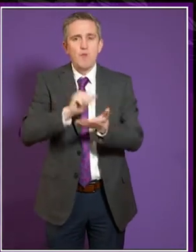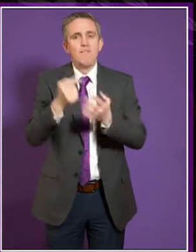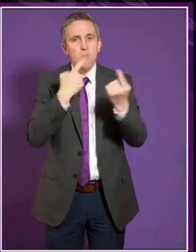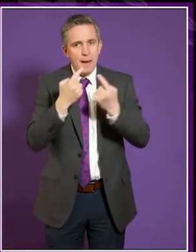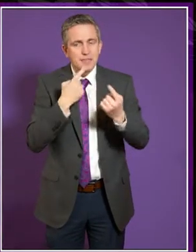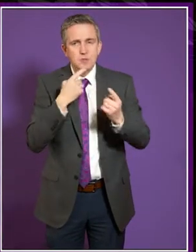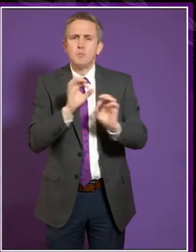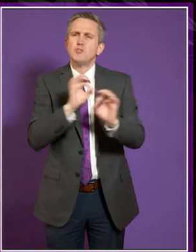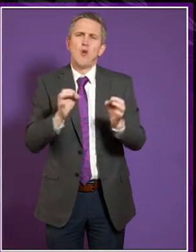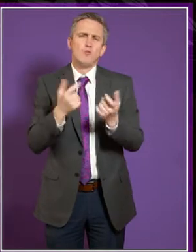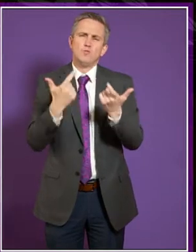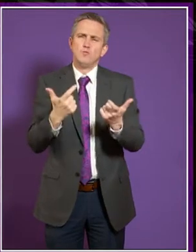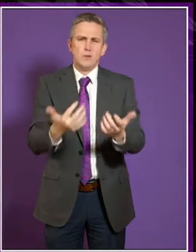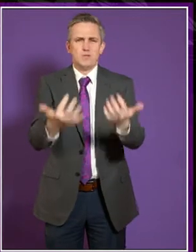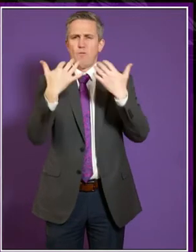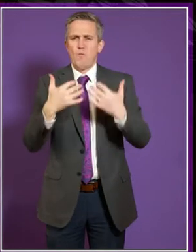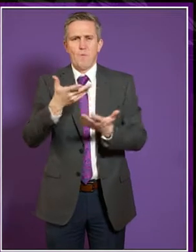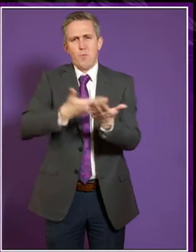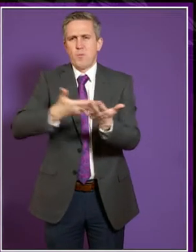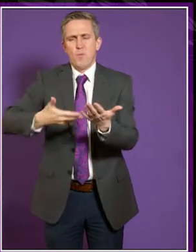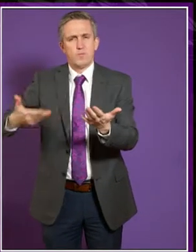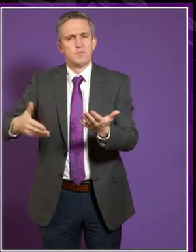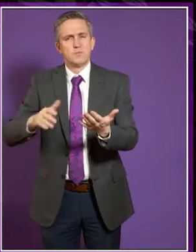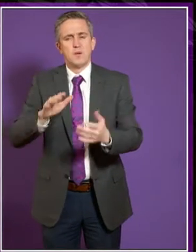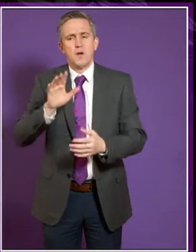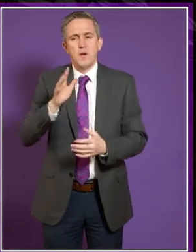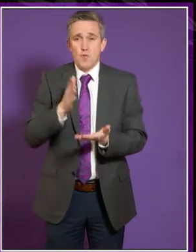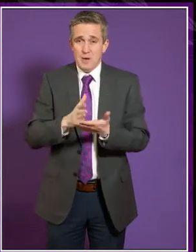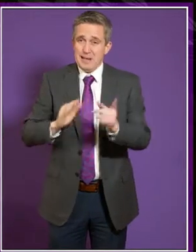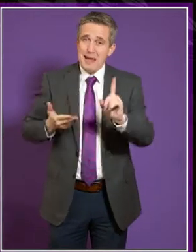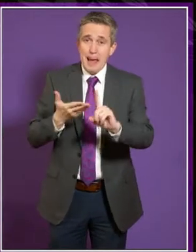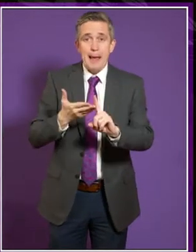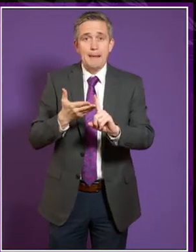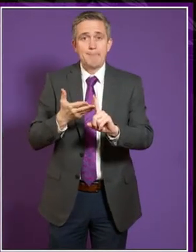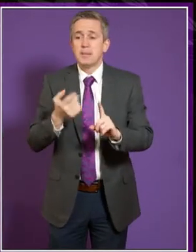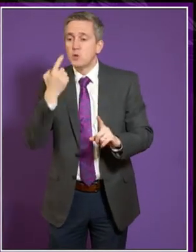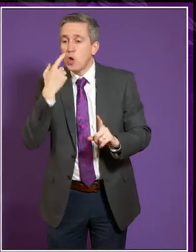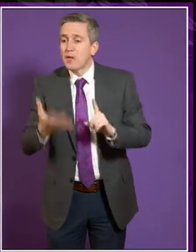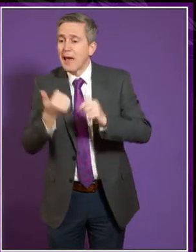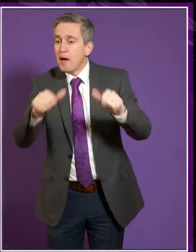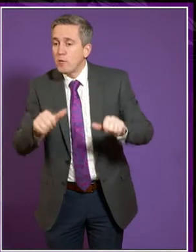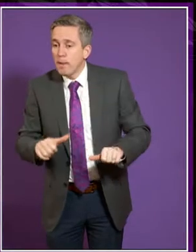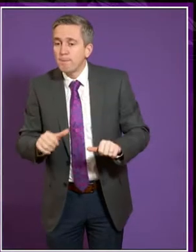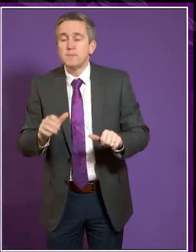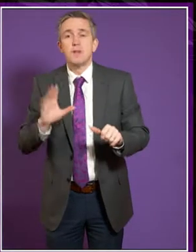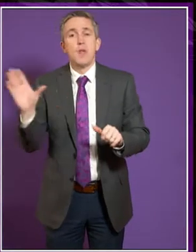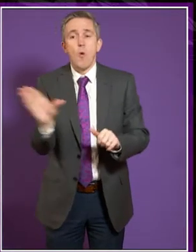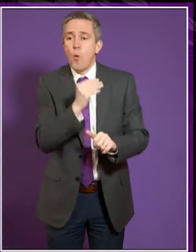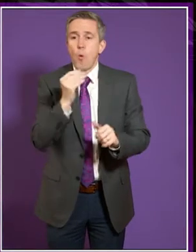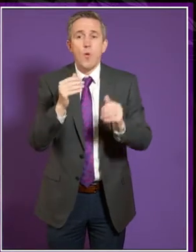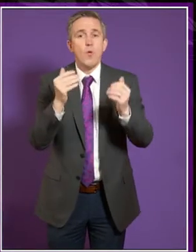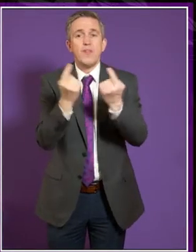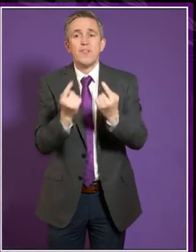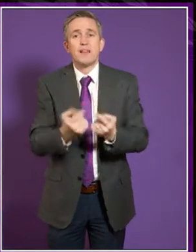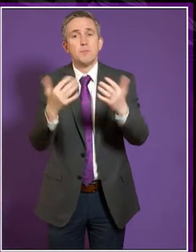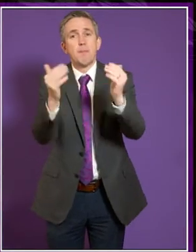also need to make sure that they are seeking to address all of the outcomes for all the different groups. It's a difficult